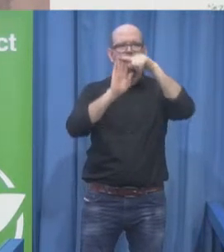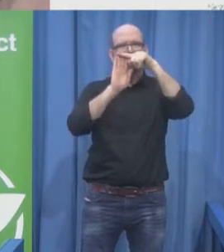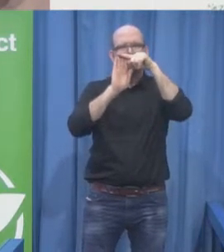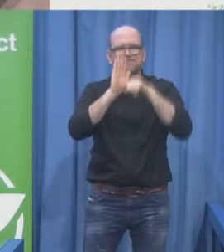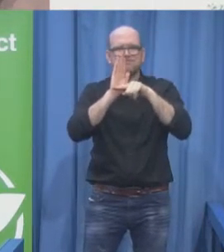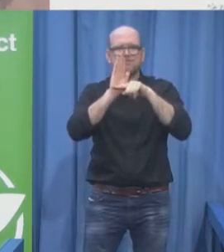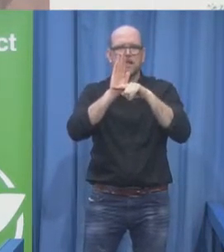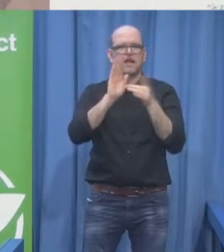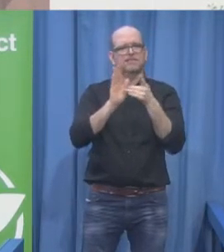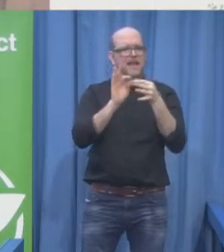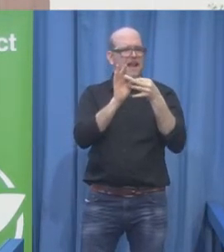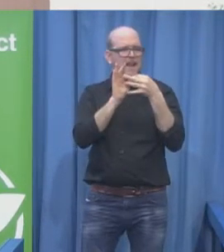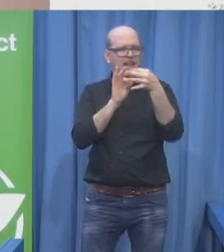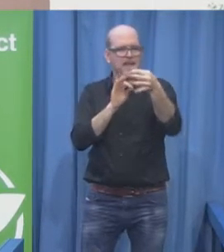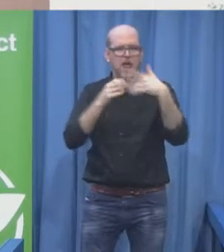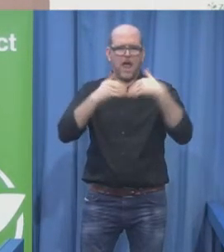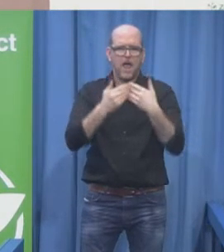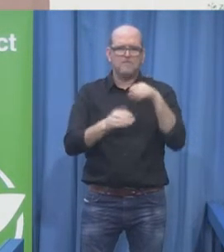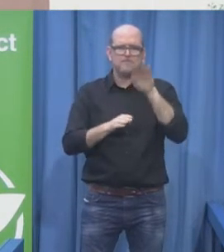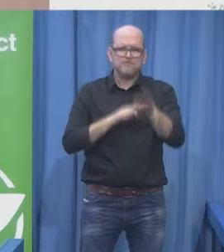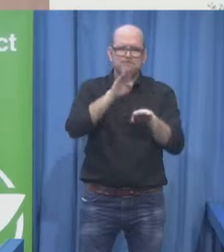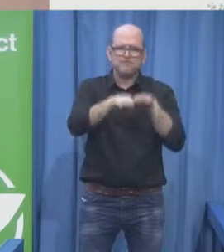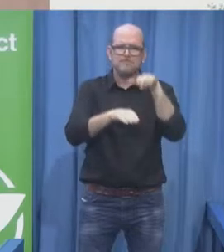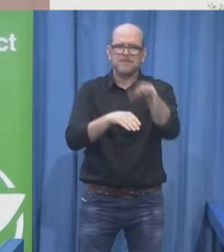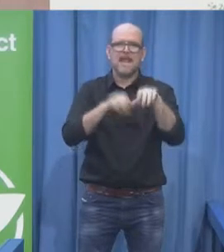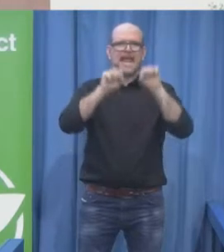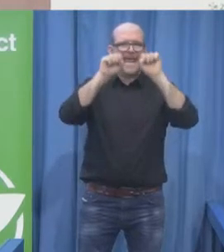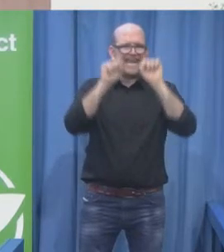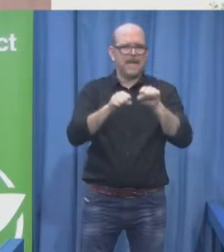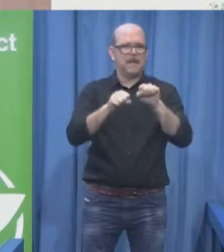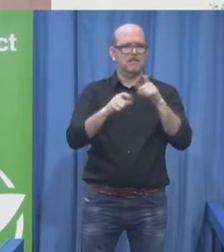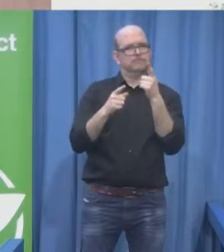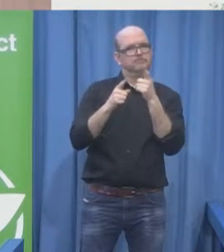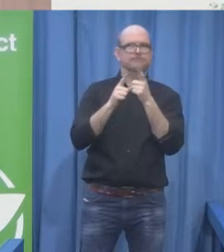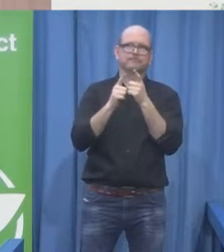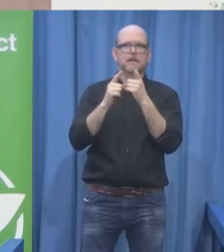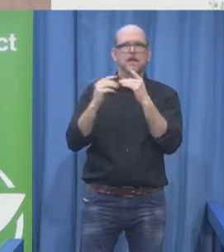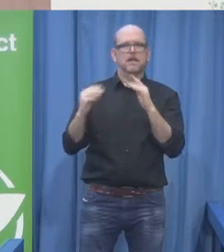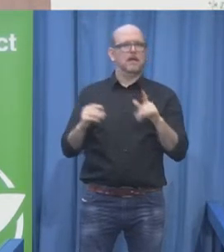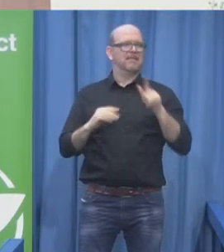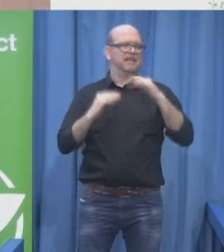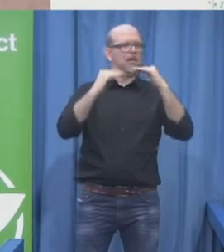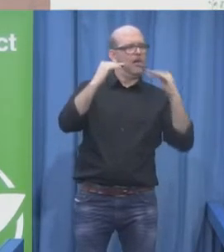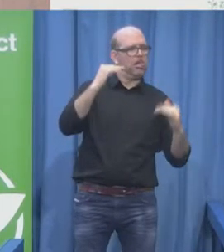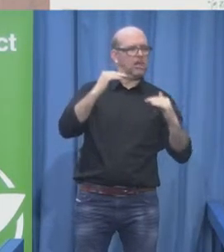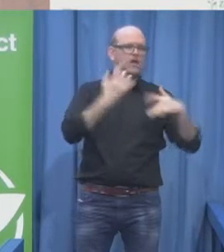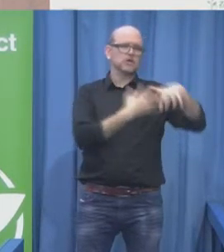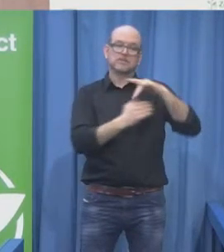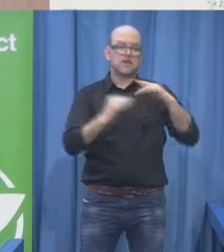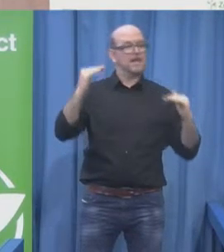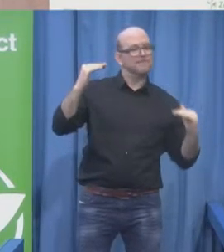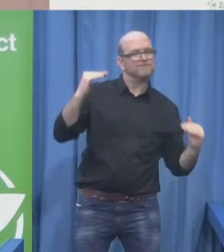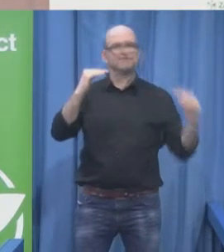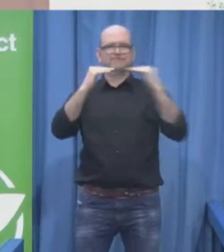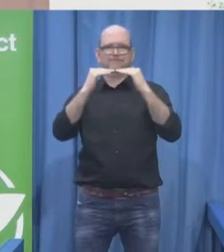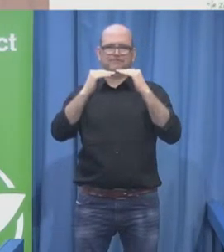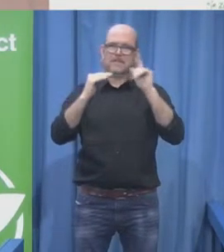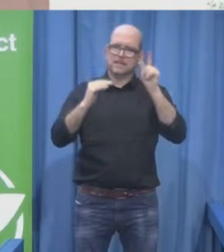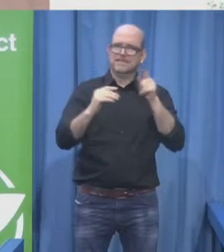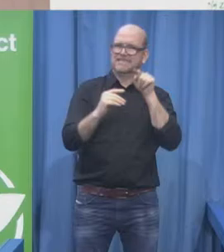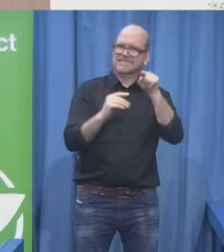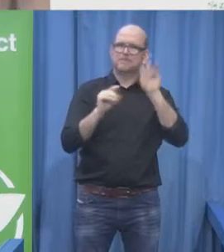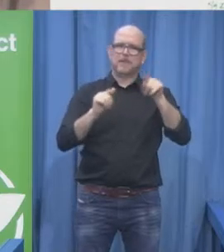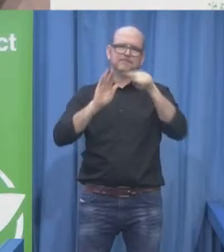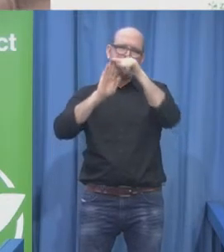social justice. But we also have to consider another kind of justice, which is economic justice. And what